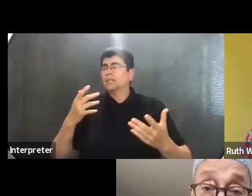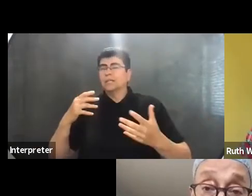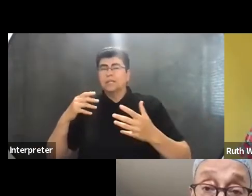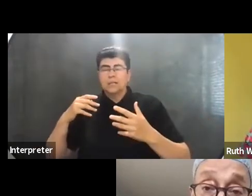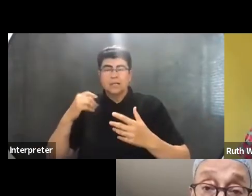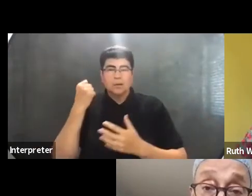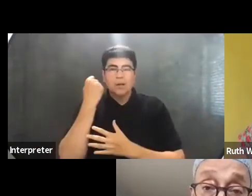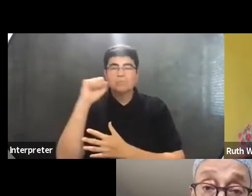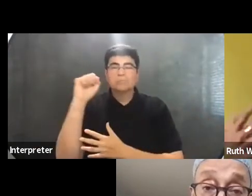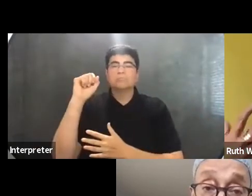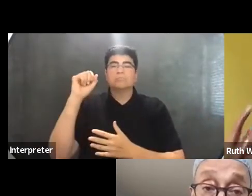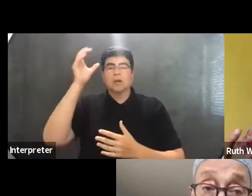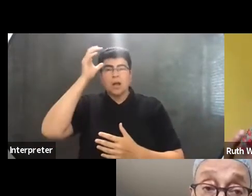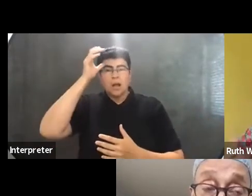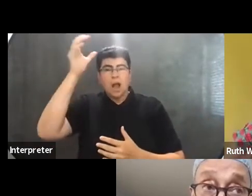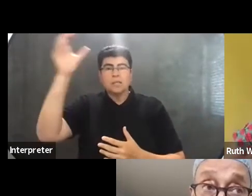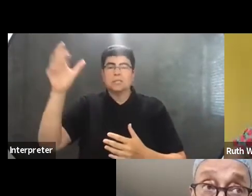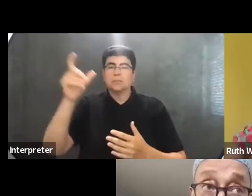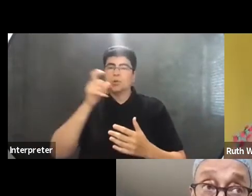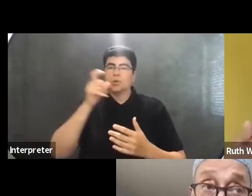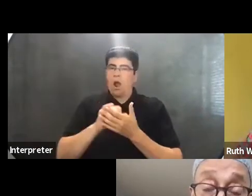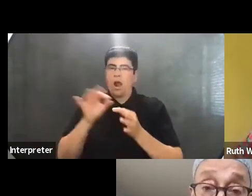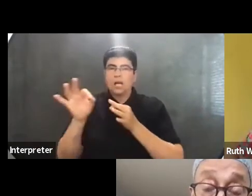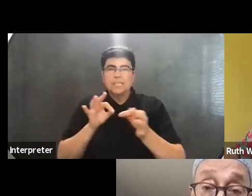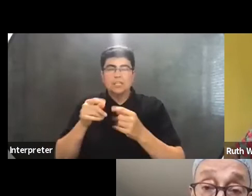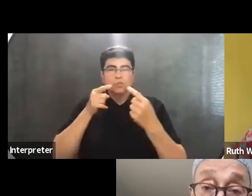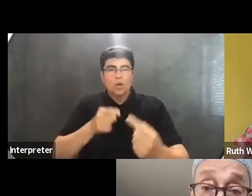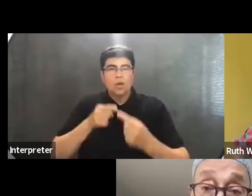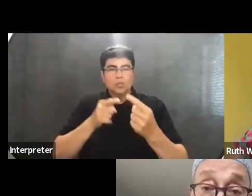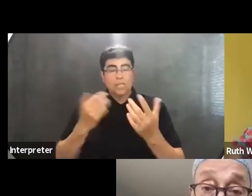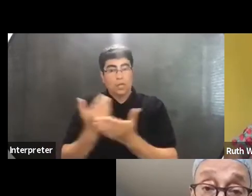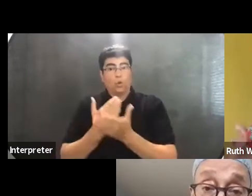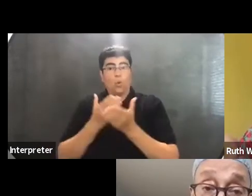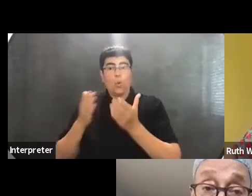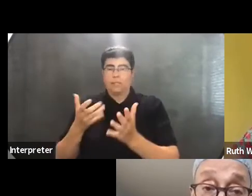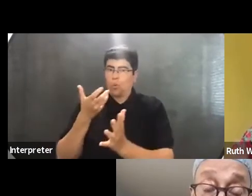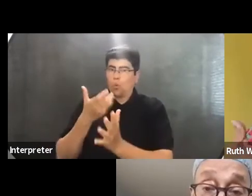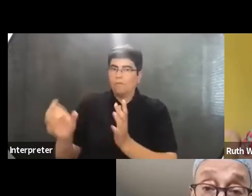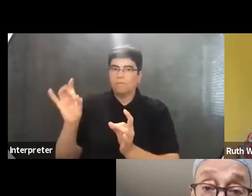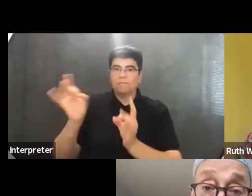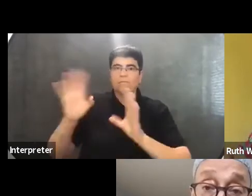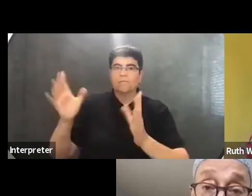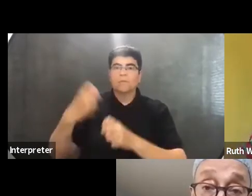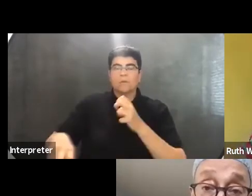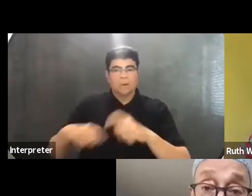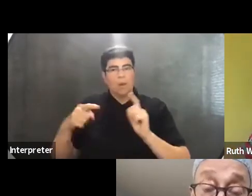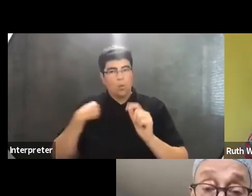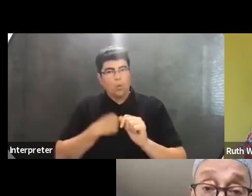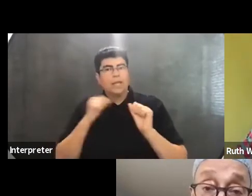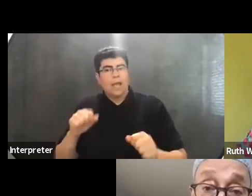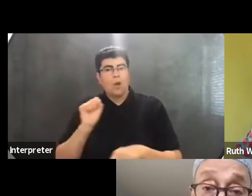struggles in new ways that are very rough, but give us something to work with.